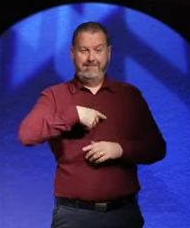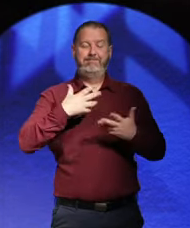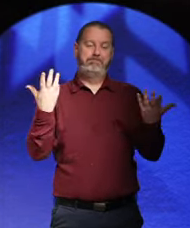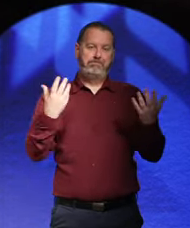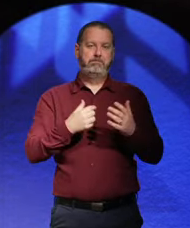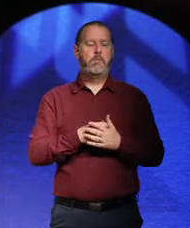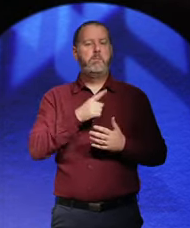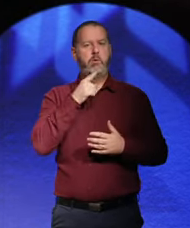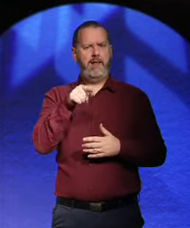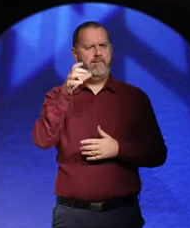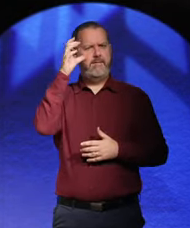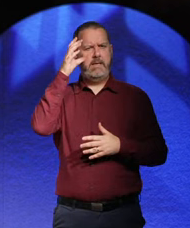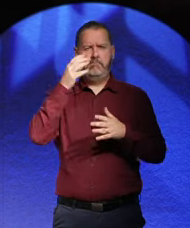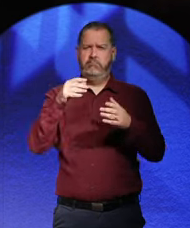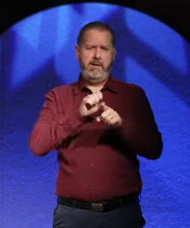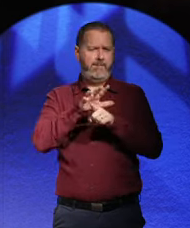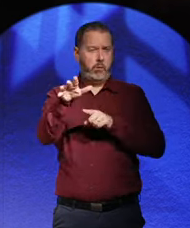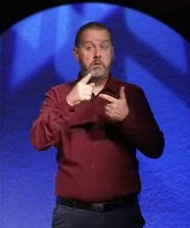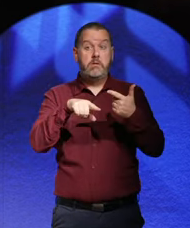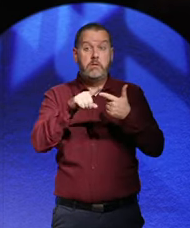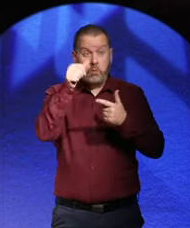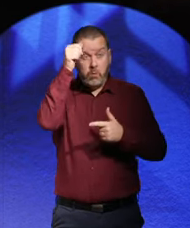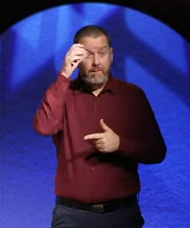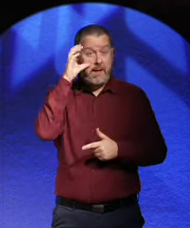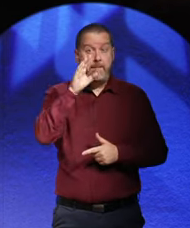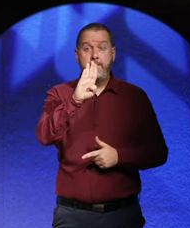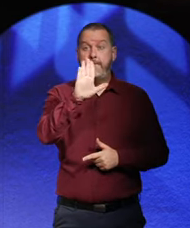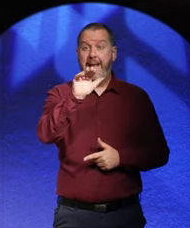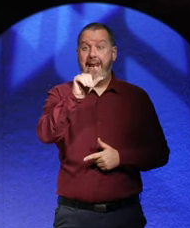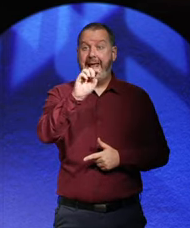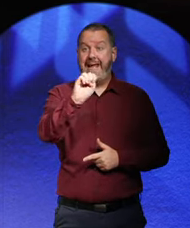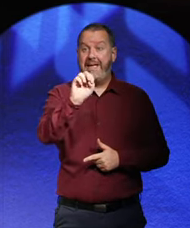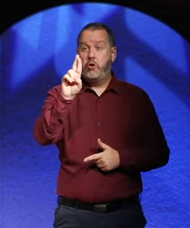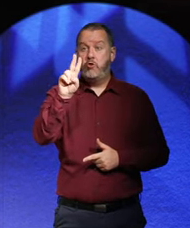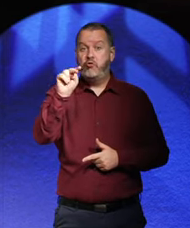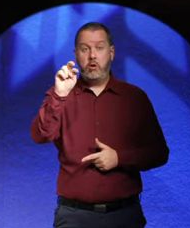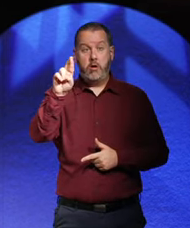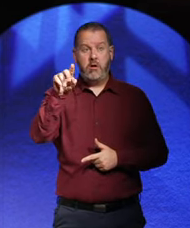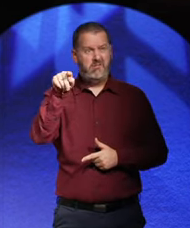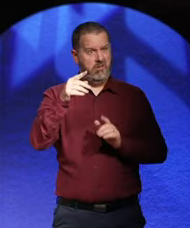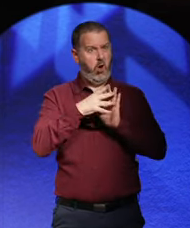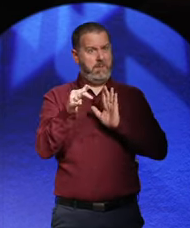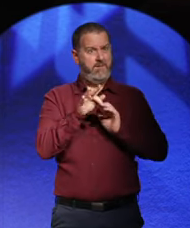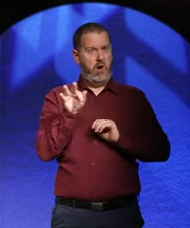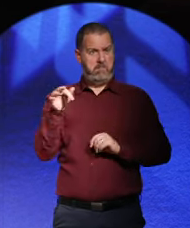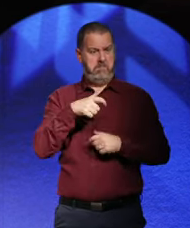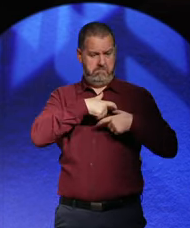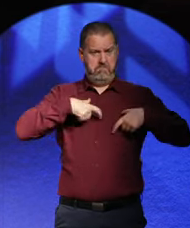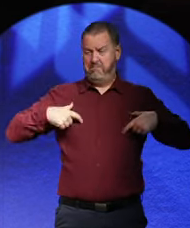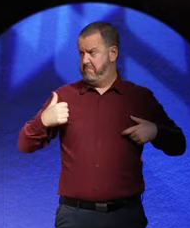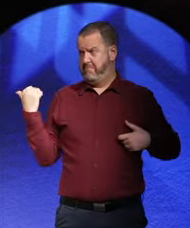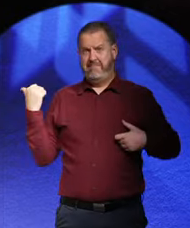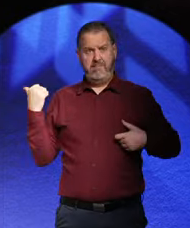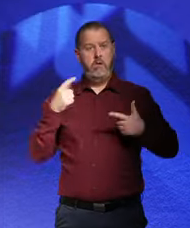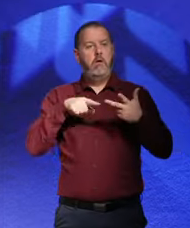Metropolis, mean, has anyone ever seen Blade Runner? It's copied from Metropolis. Or the Gotham City of the Batman films. Yeah. Right